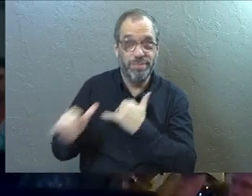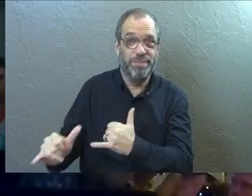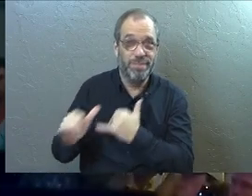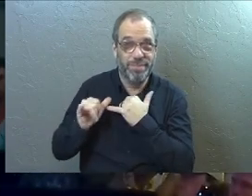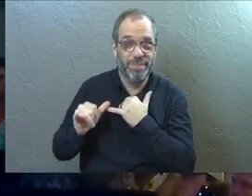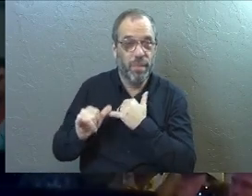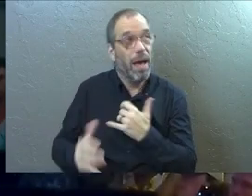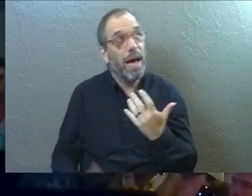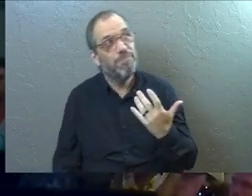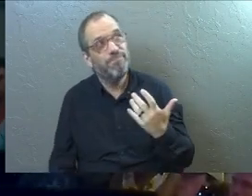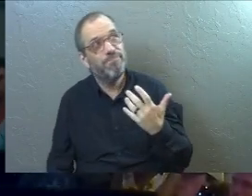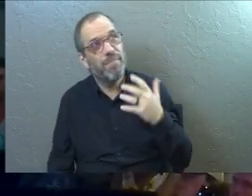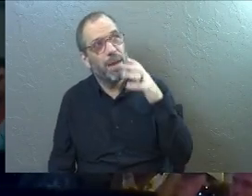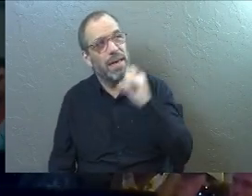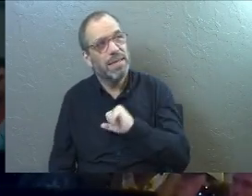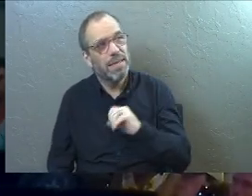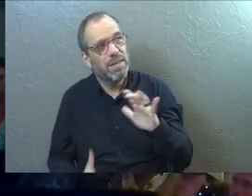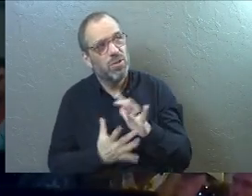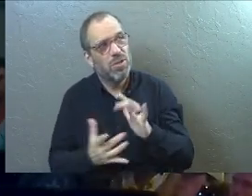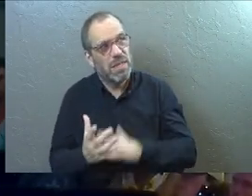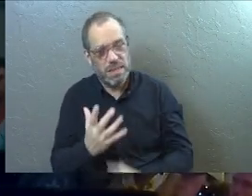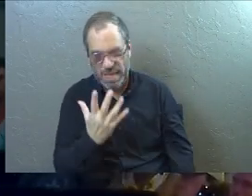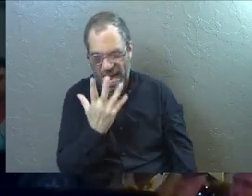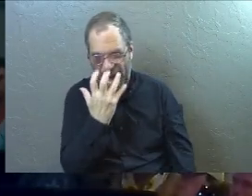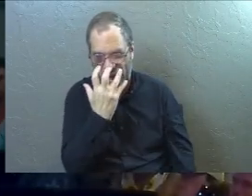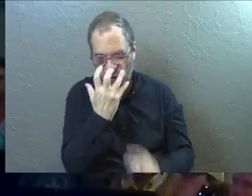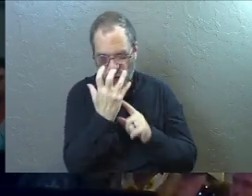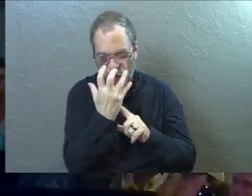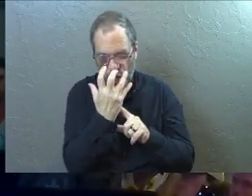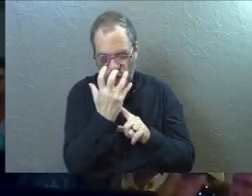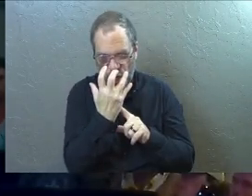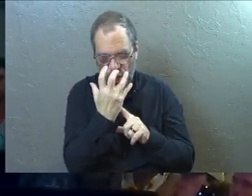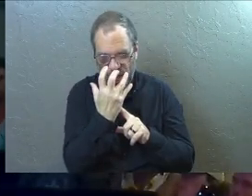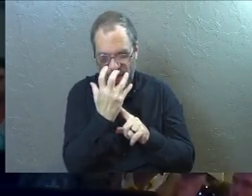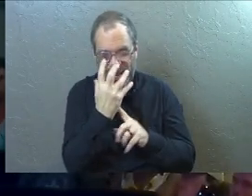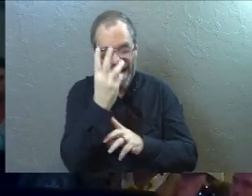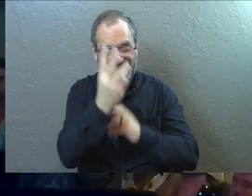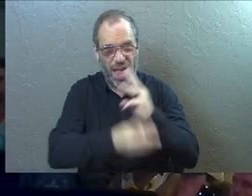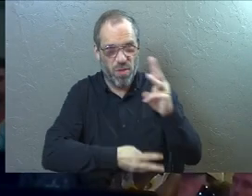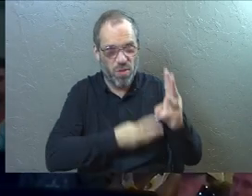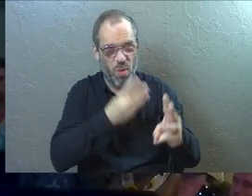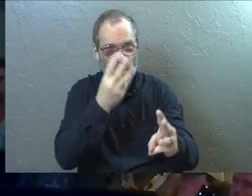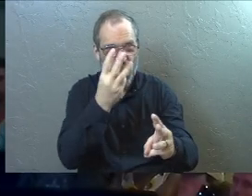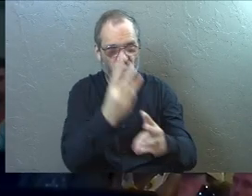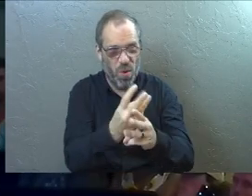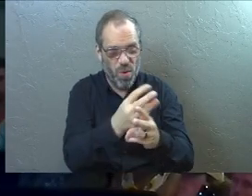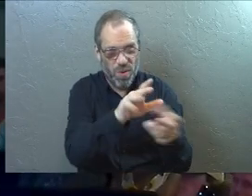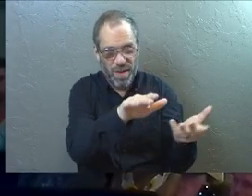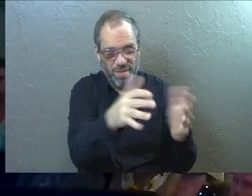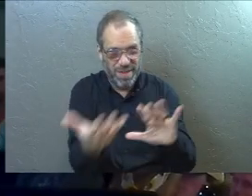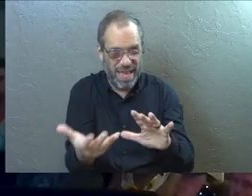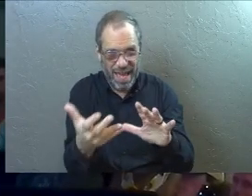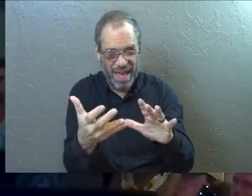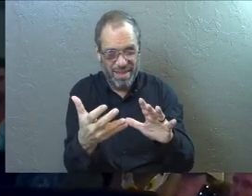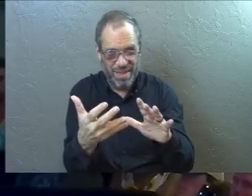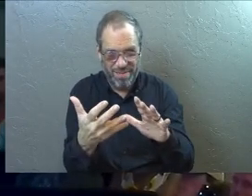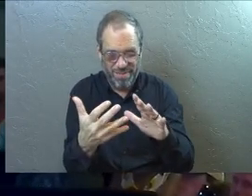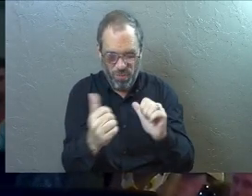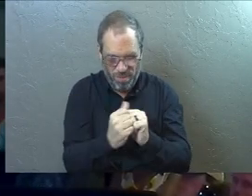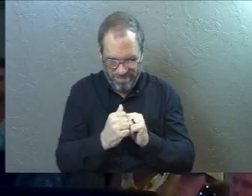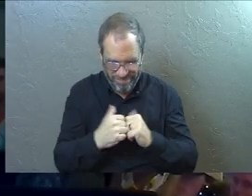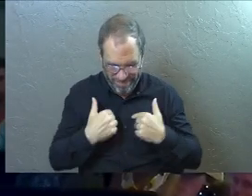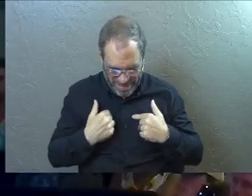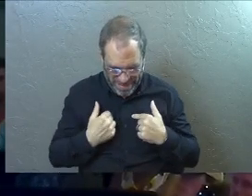I'll just give you my guess. I think he's, his anger is at the broken world and the world of death that is around him.